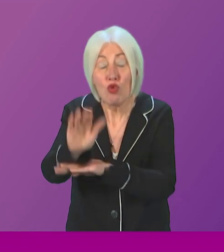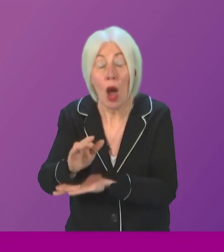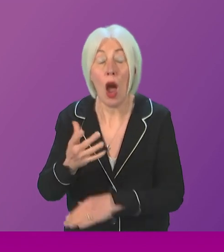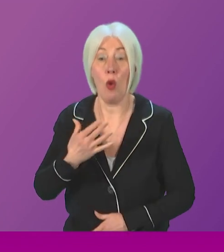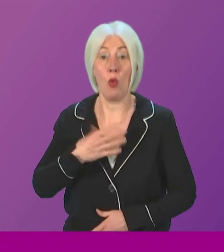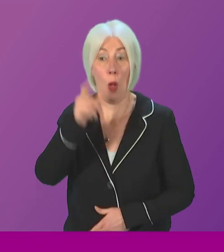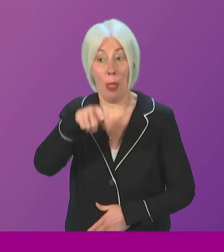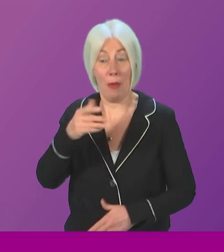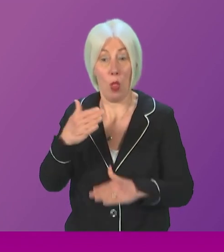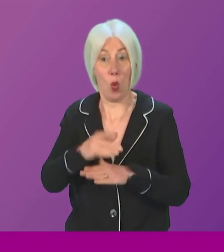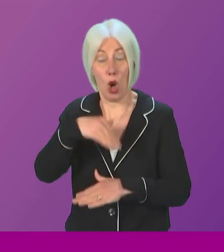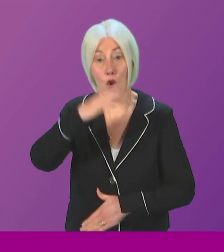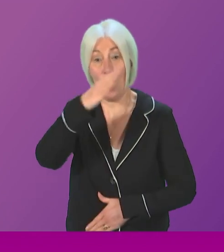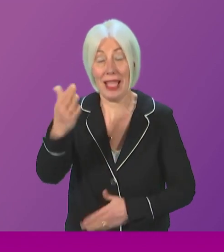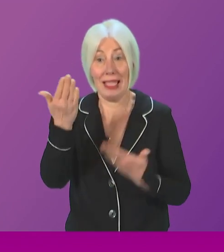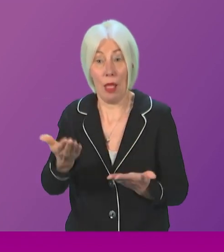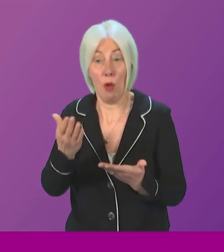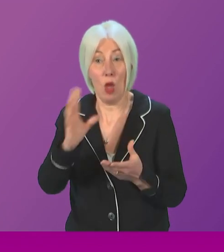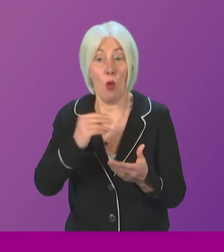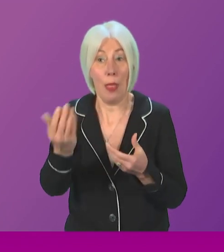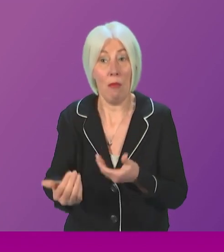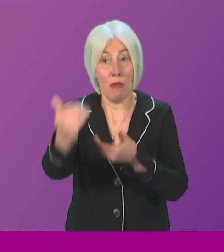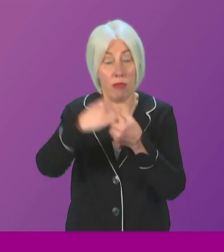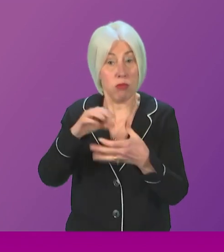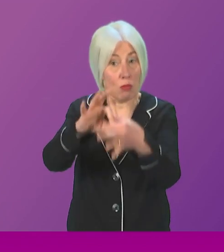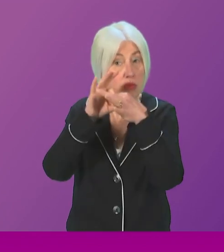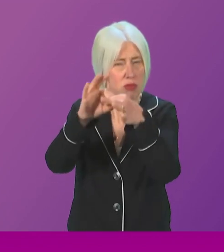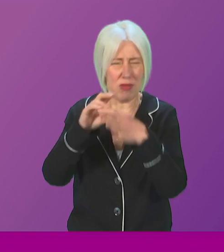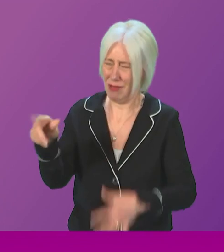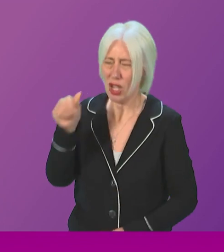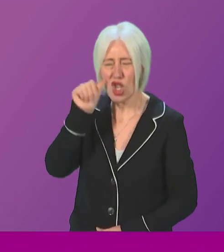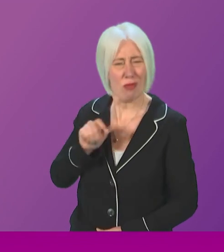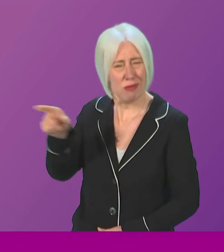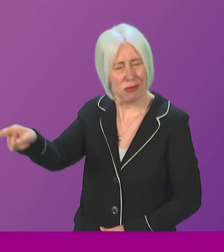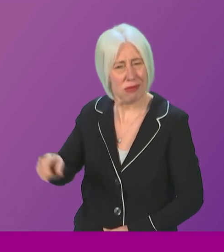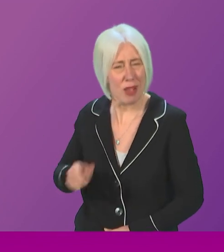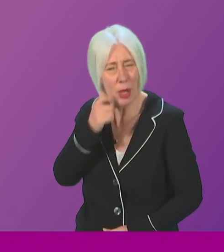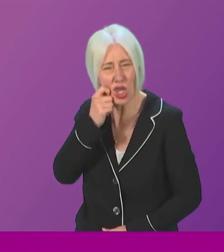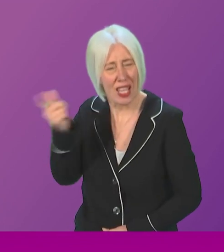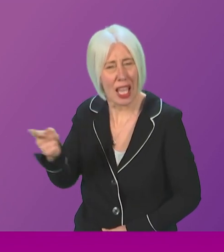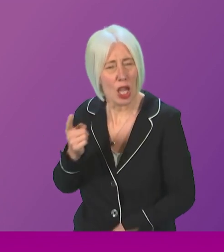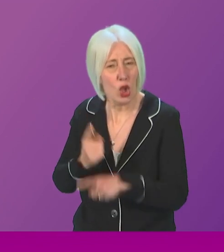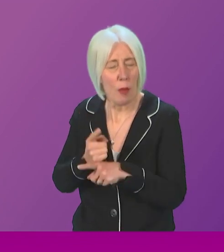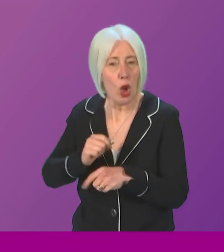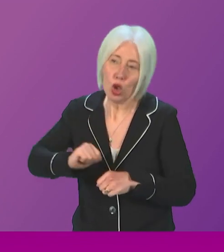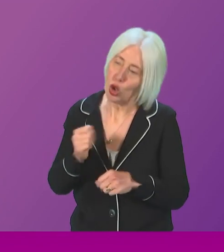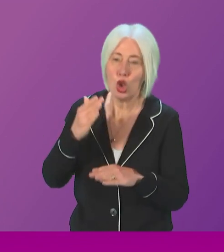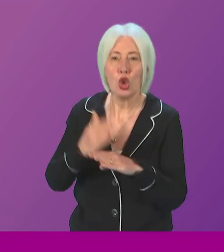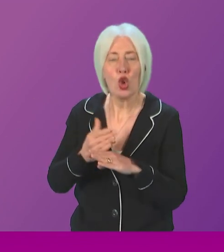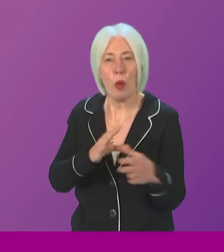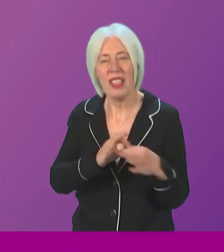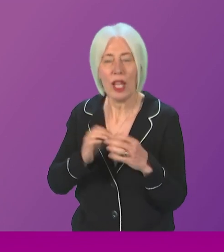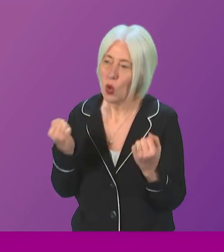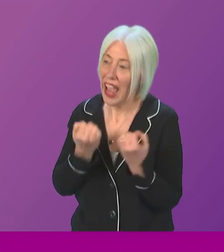particular with us on that journey. But what a cheek, what a cheek that Liam Kerr stands there and talks about Scottish jobs when it comes to energy,